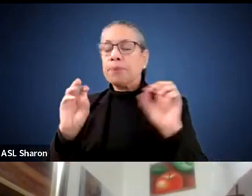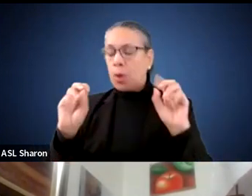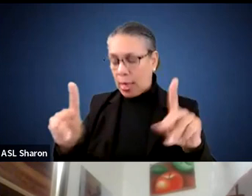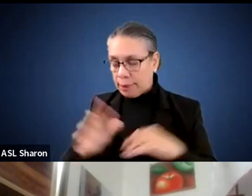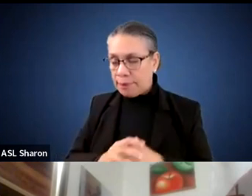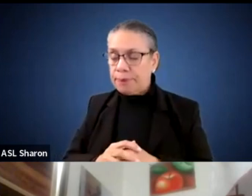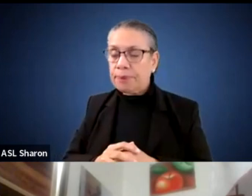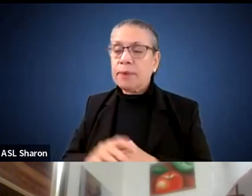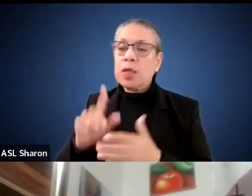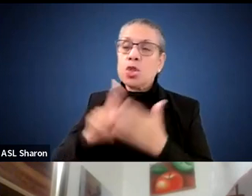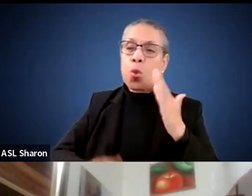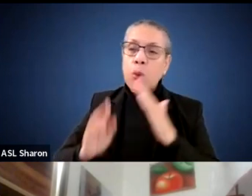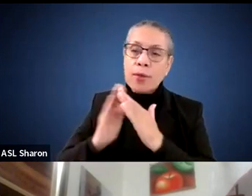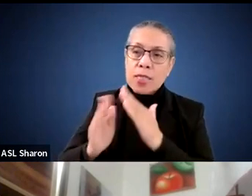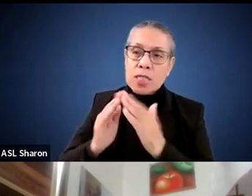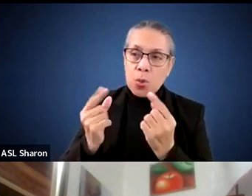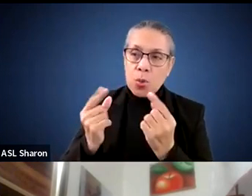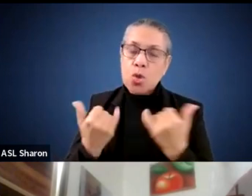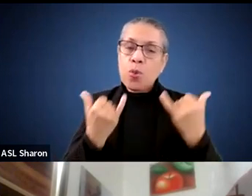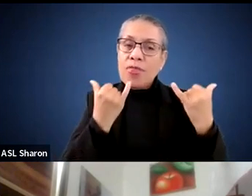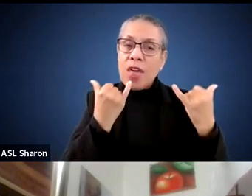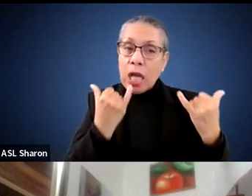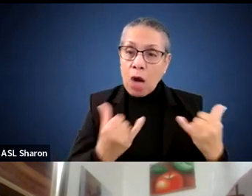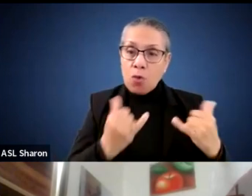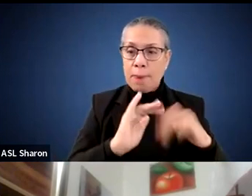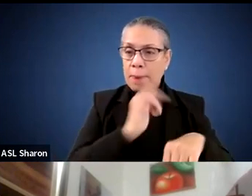plan for what we would do with the existing buildings?